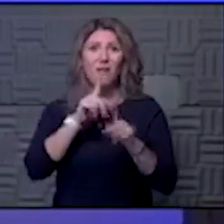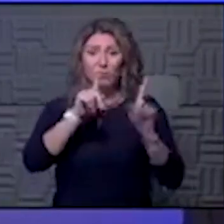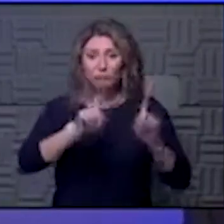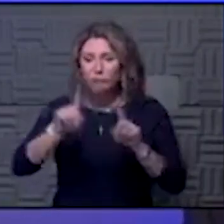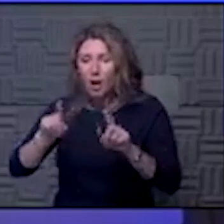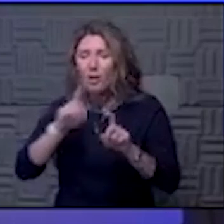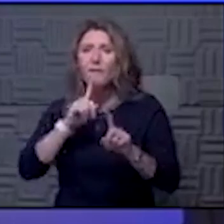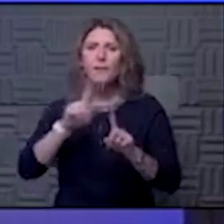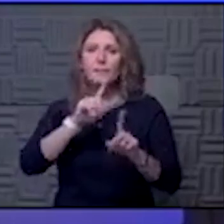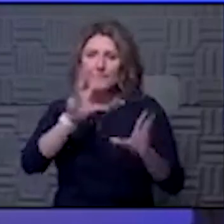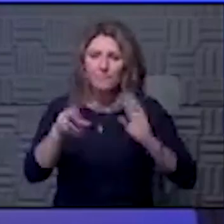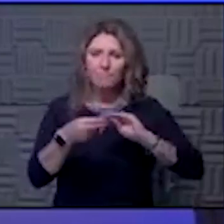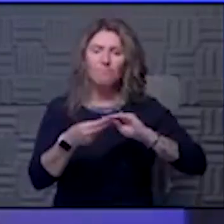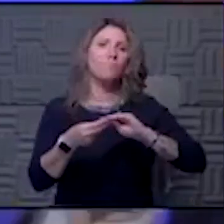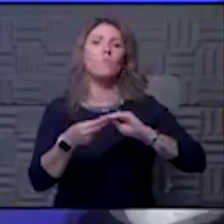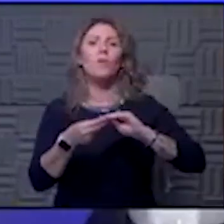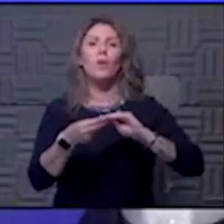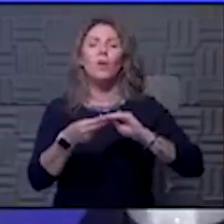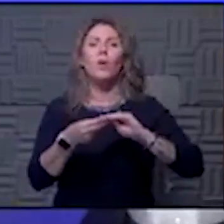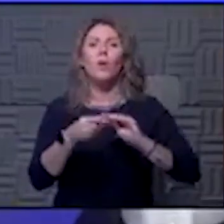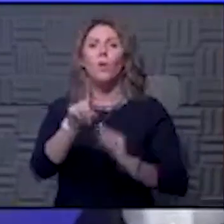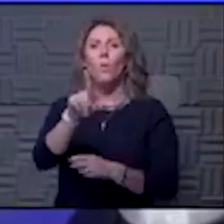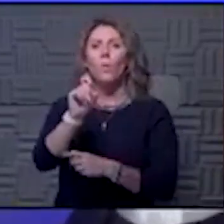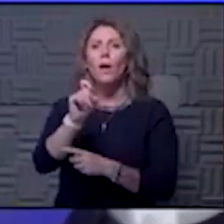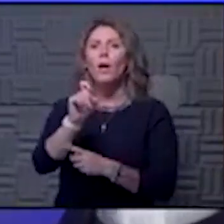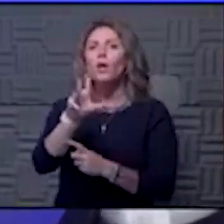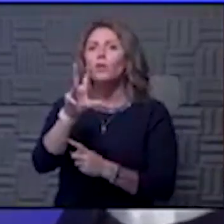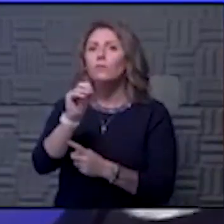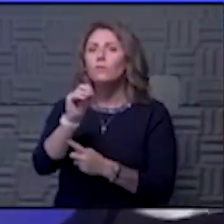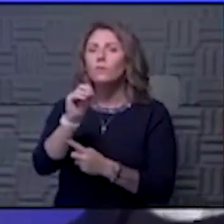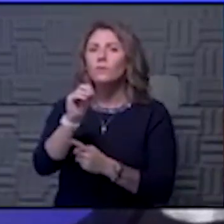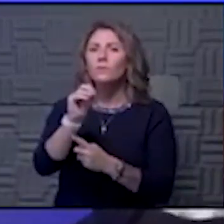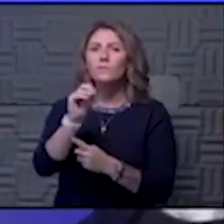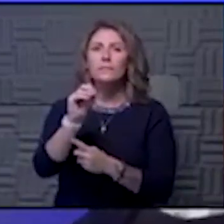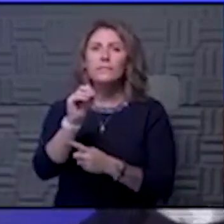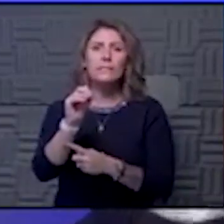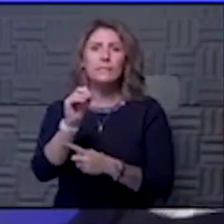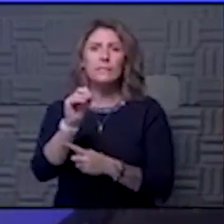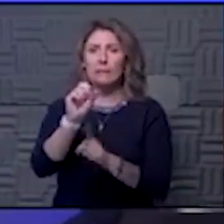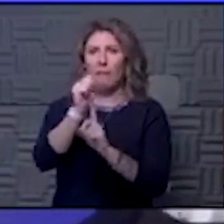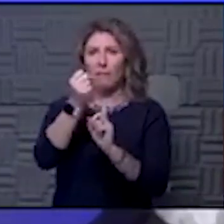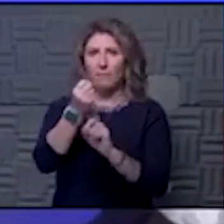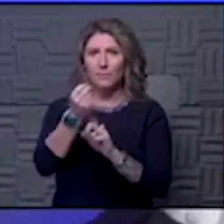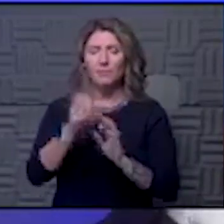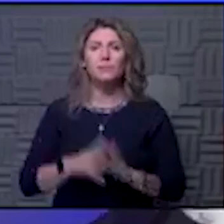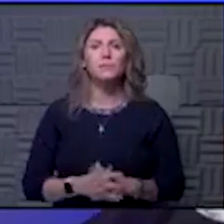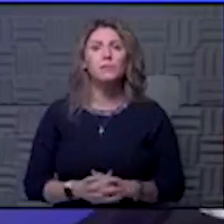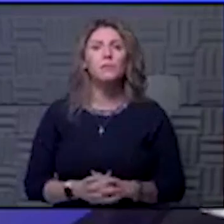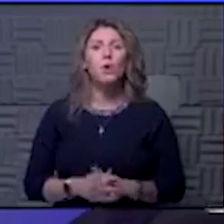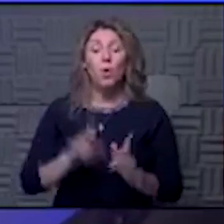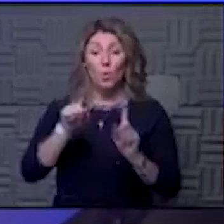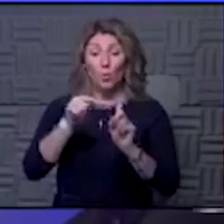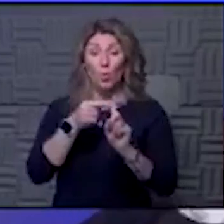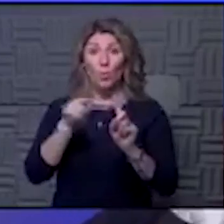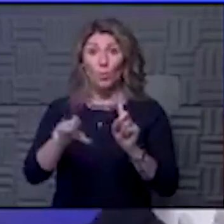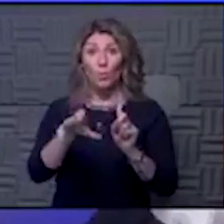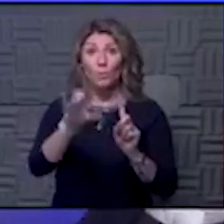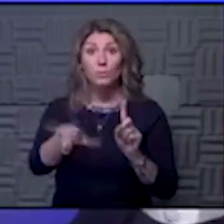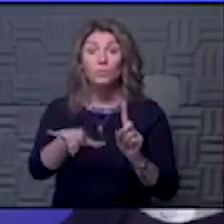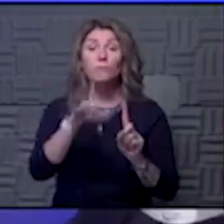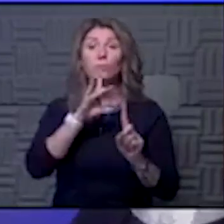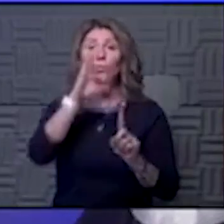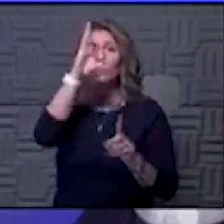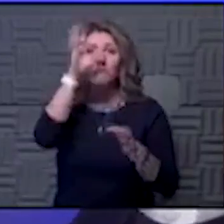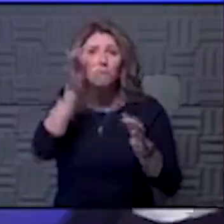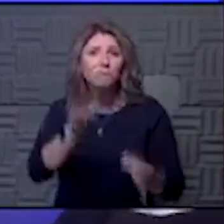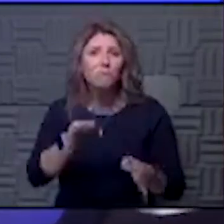accumulate a total of 150 cases. And when they have done that, they will be able to determine